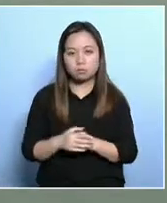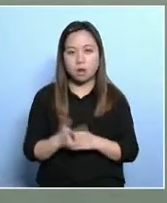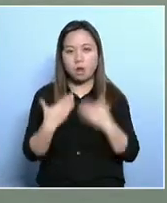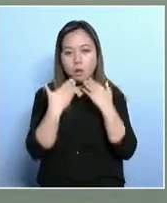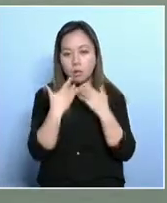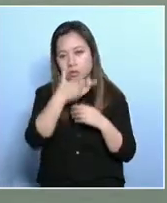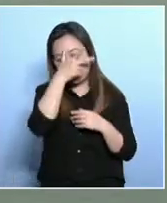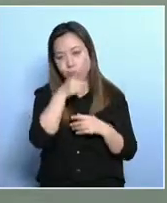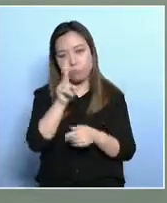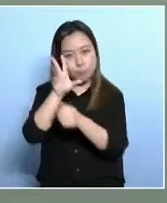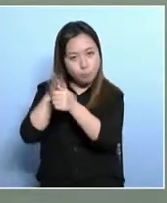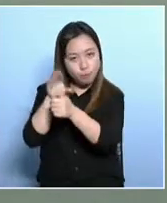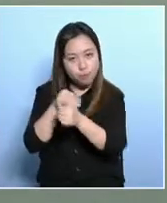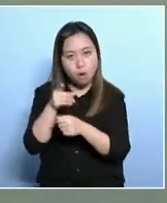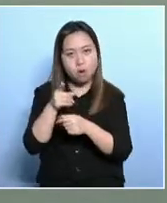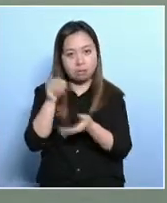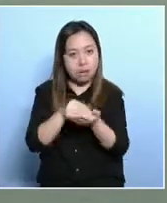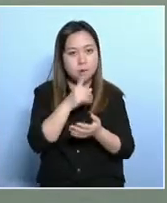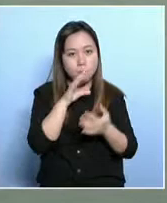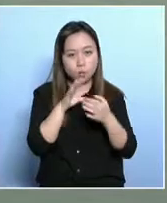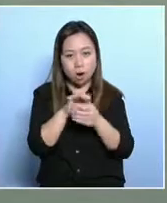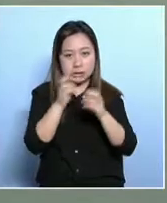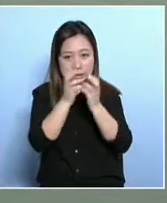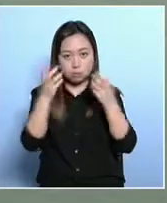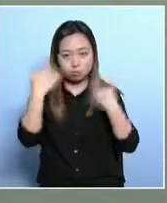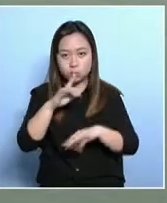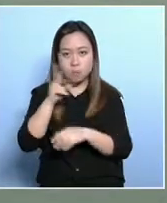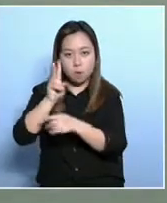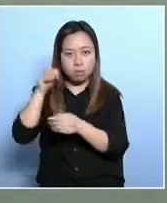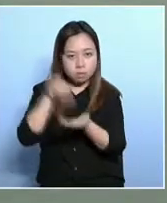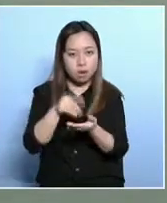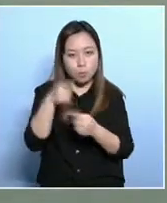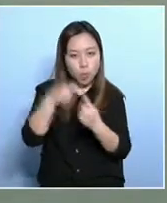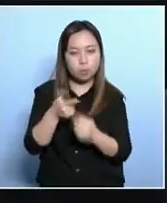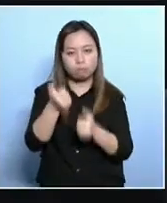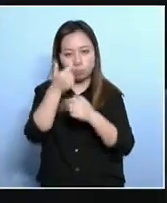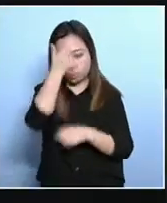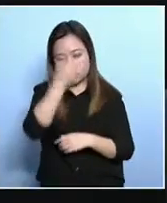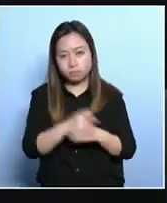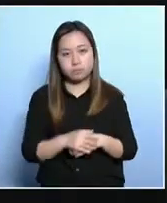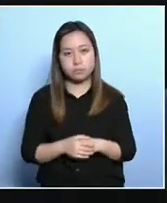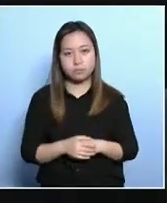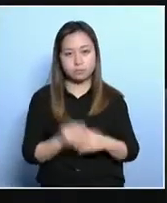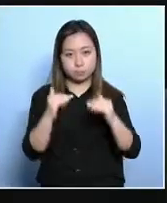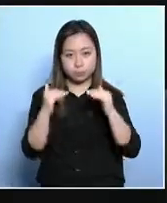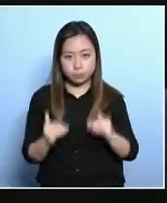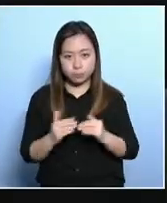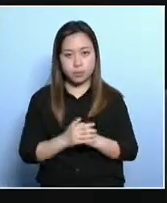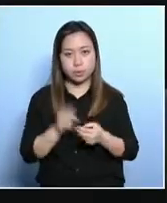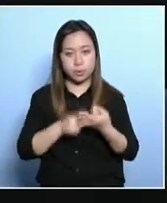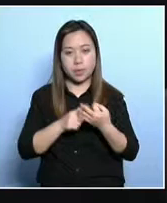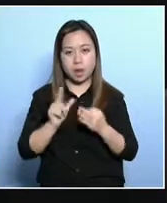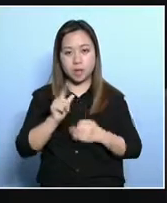target for reducing the poverty rate to a certain level over a certain period of time.